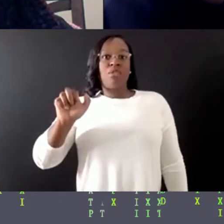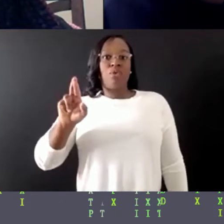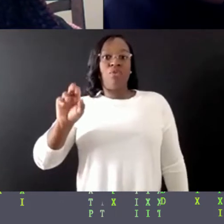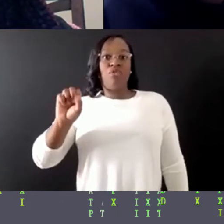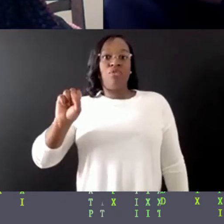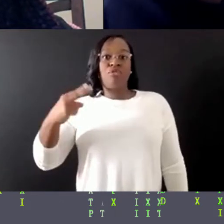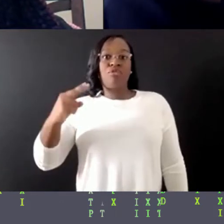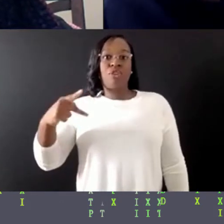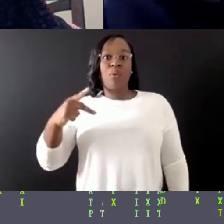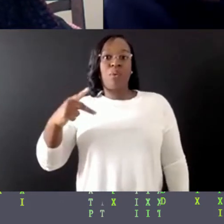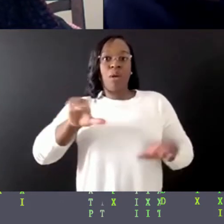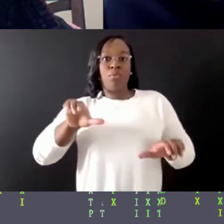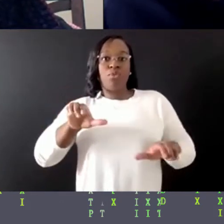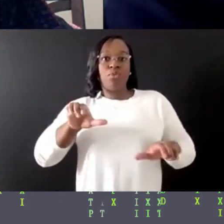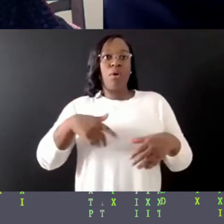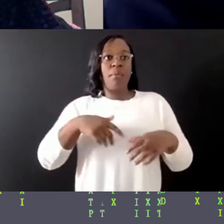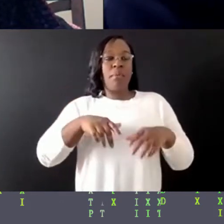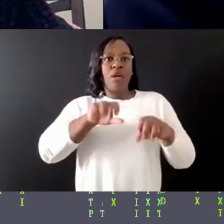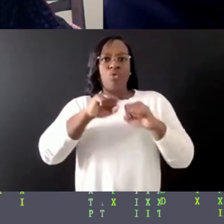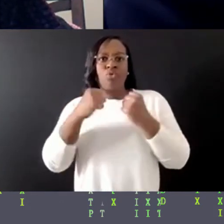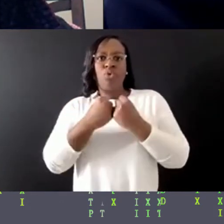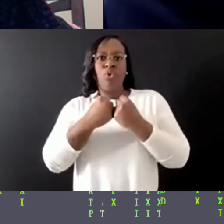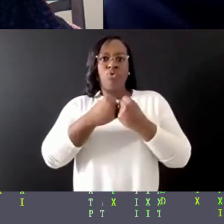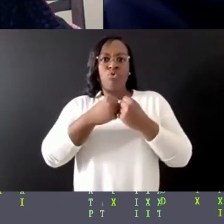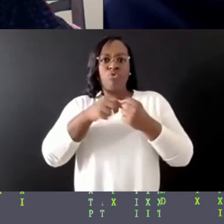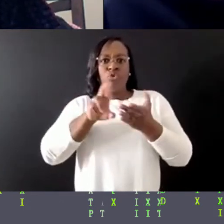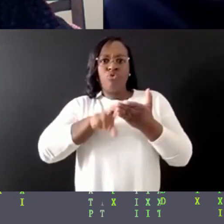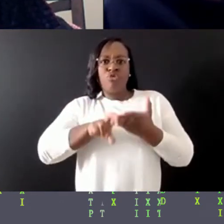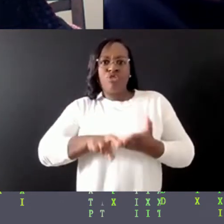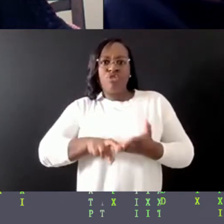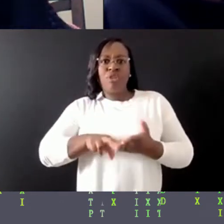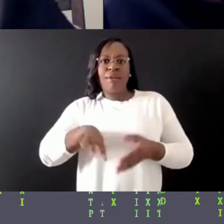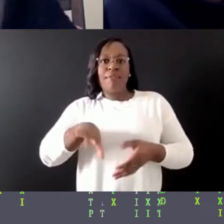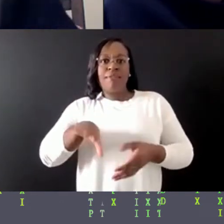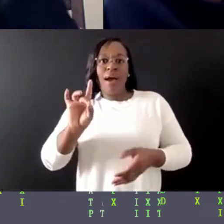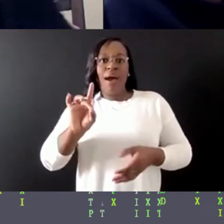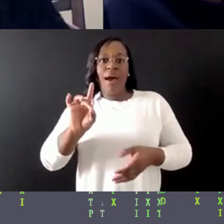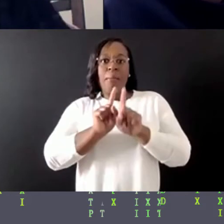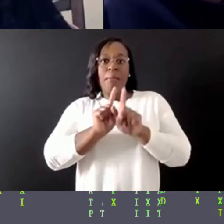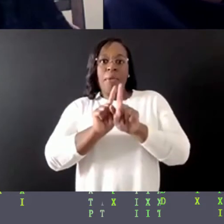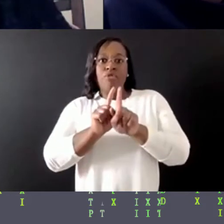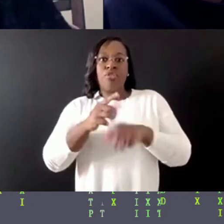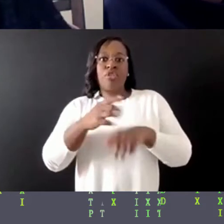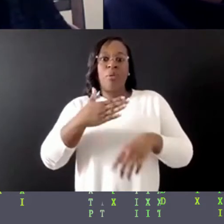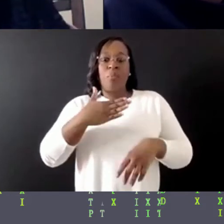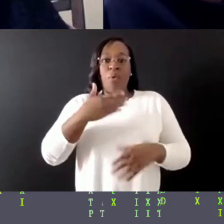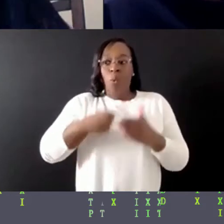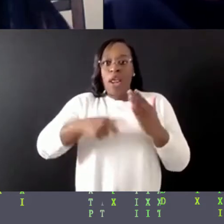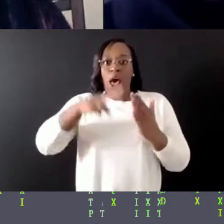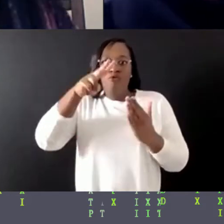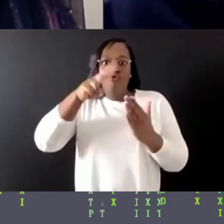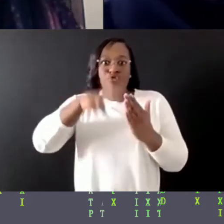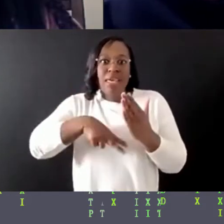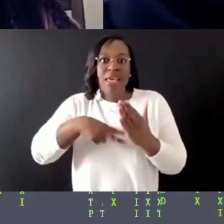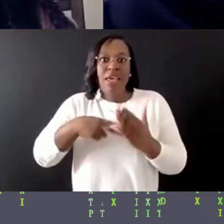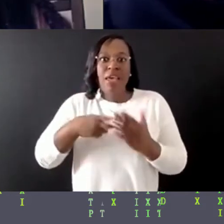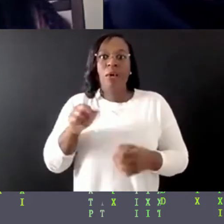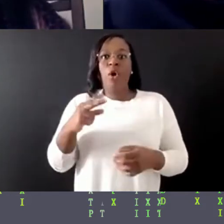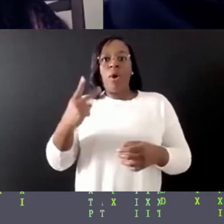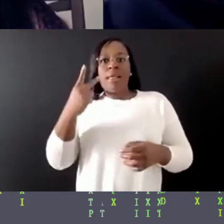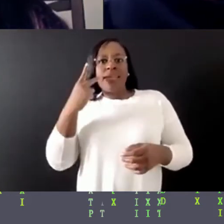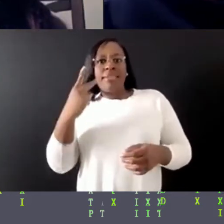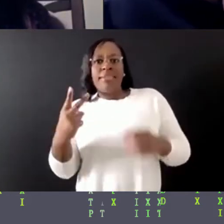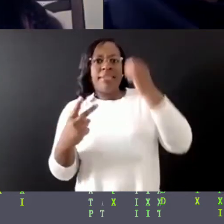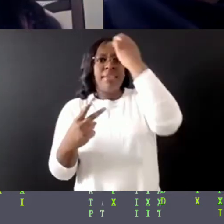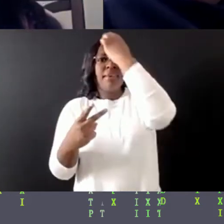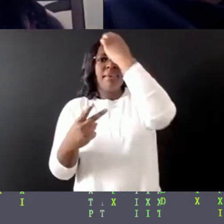research and whatnot, I find mentorship in either the things that I read or some authors that I appreciate and things like that. So it doesn't need to be one person who has a specific presence in my